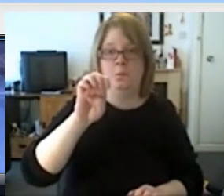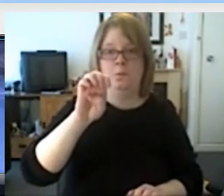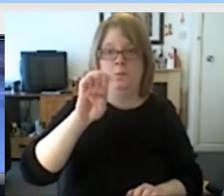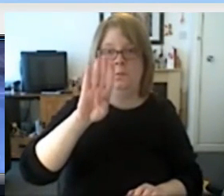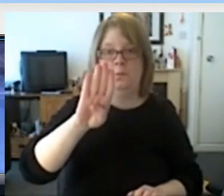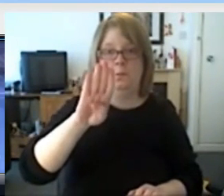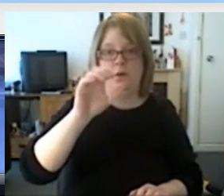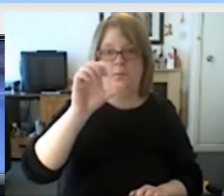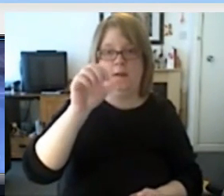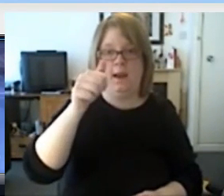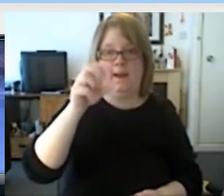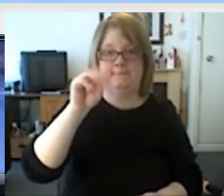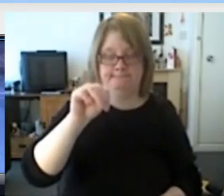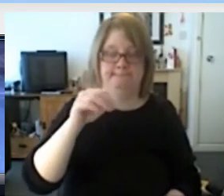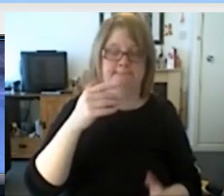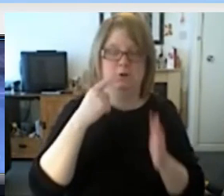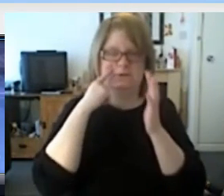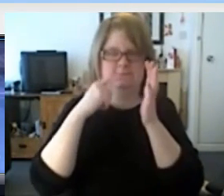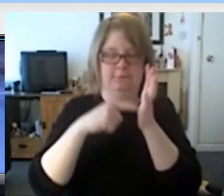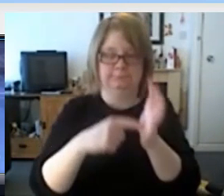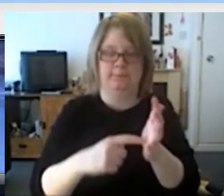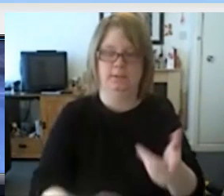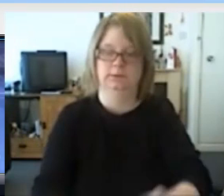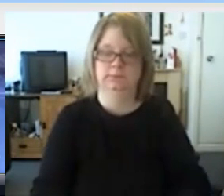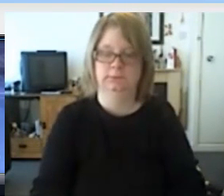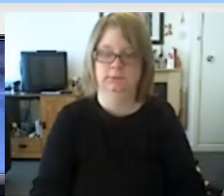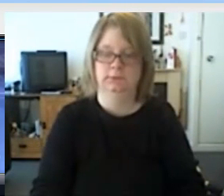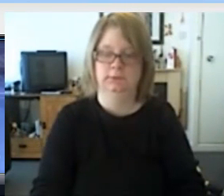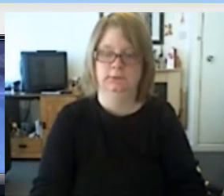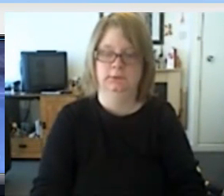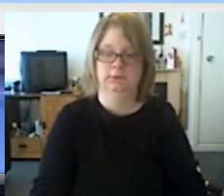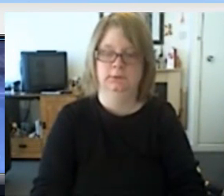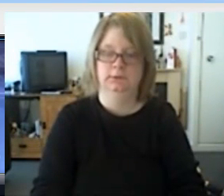It's so I don't know. I don't What's